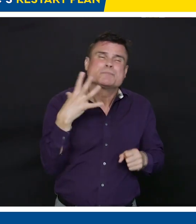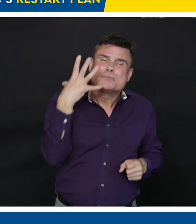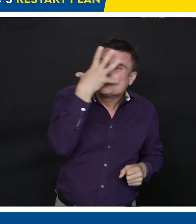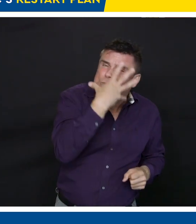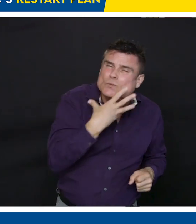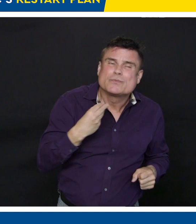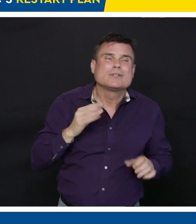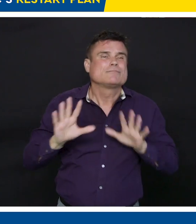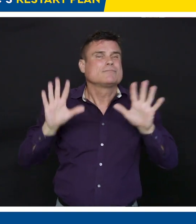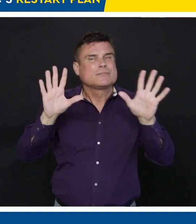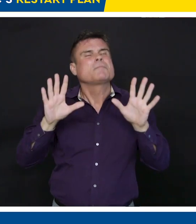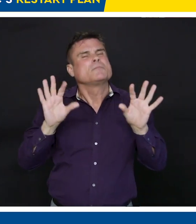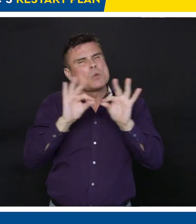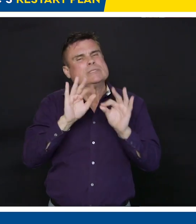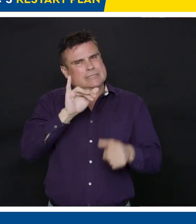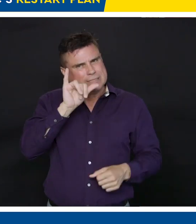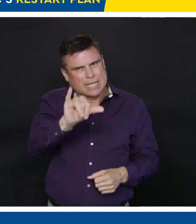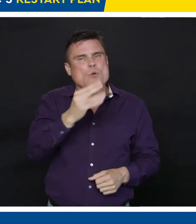is from Katie DeRosa.